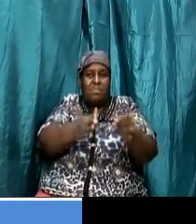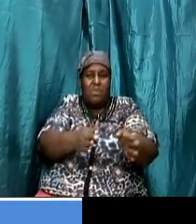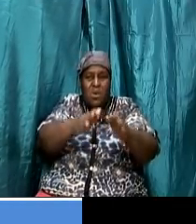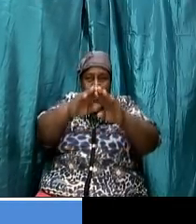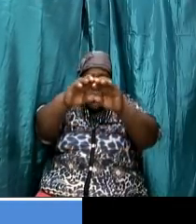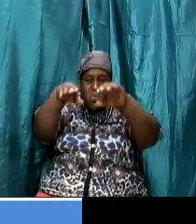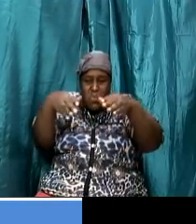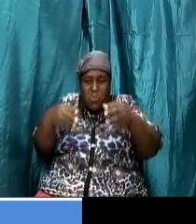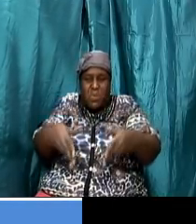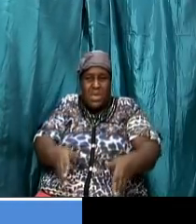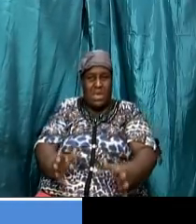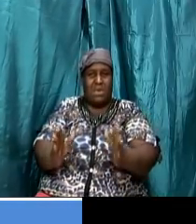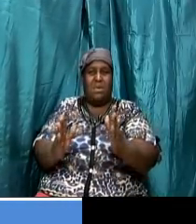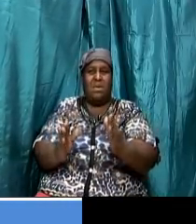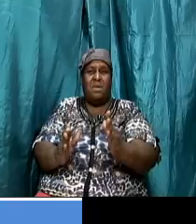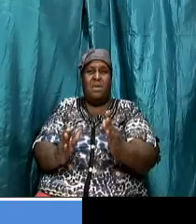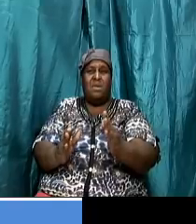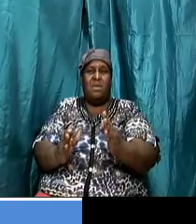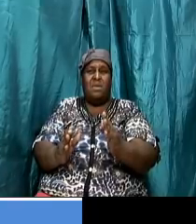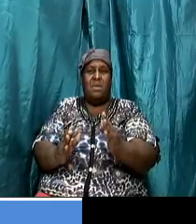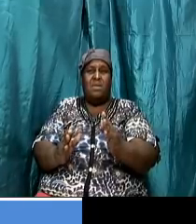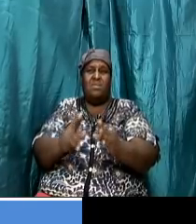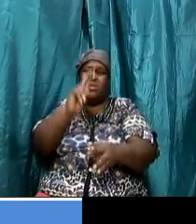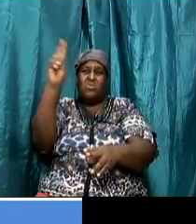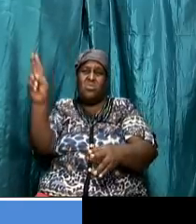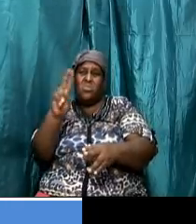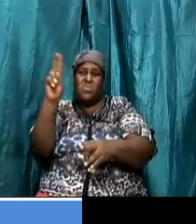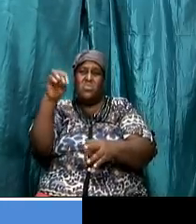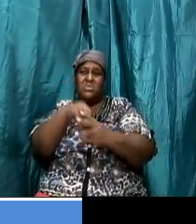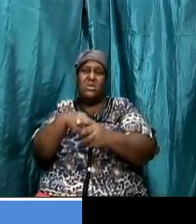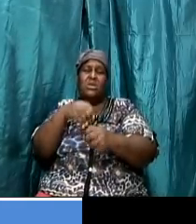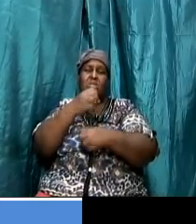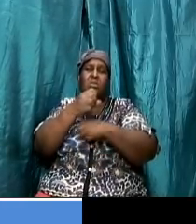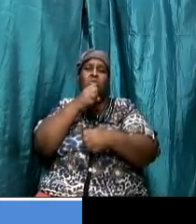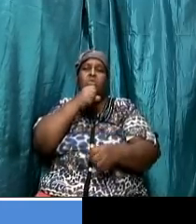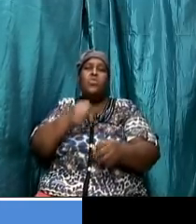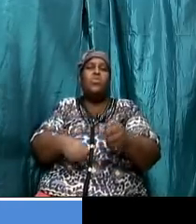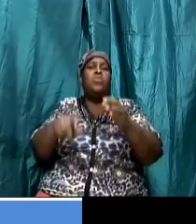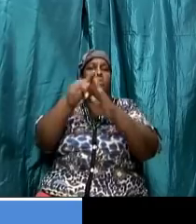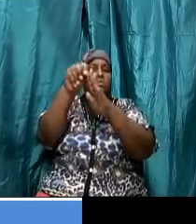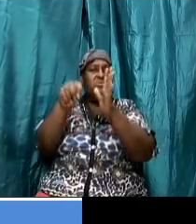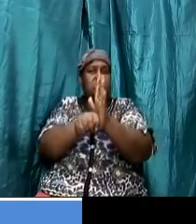that that was used in the old testament let's look at some examples